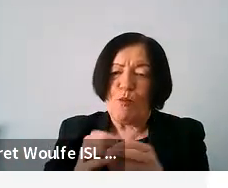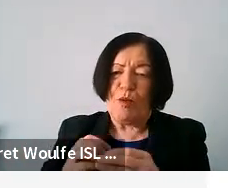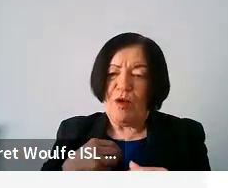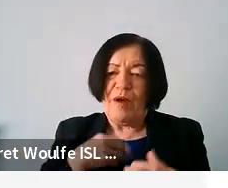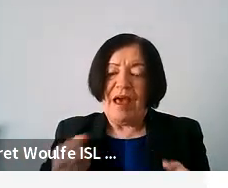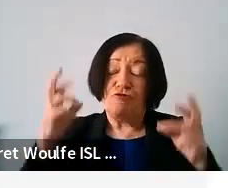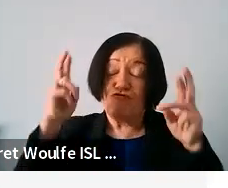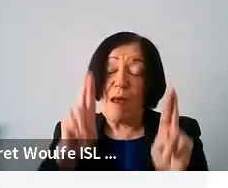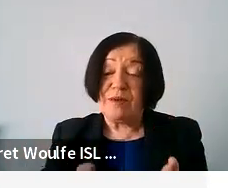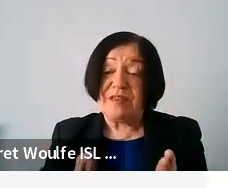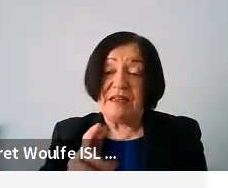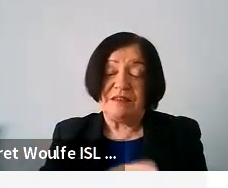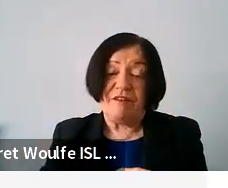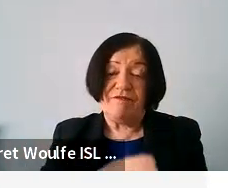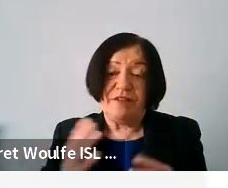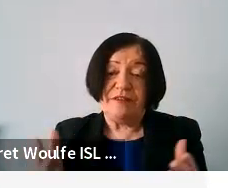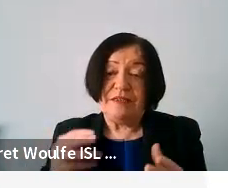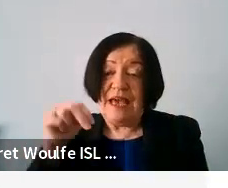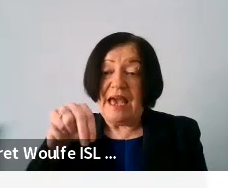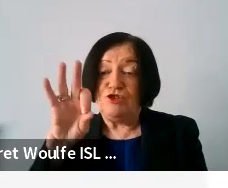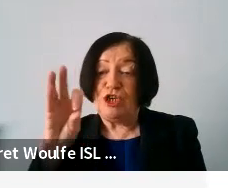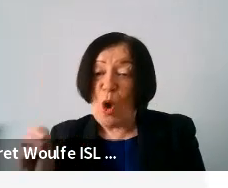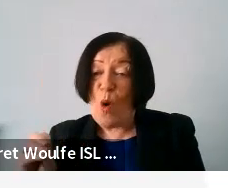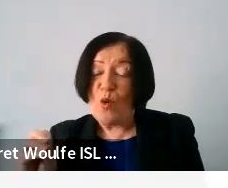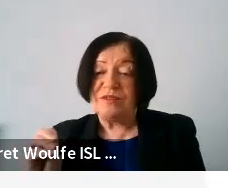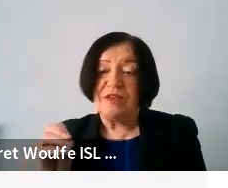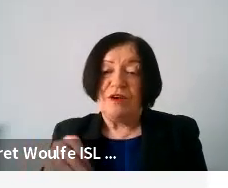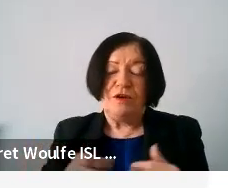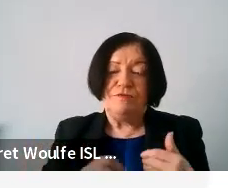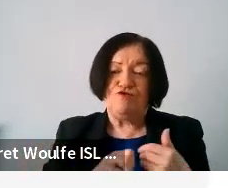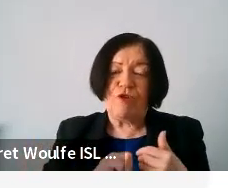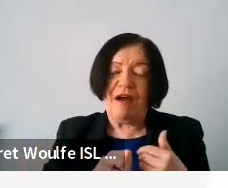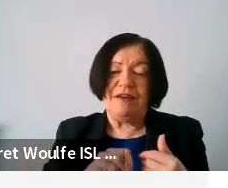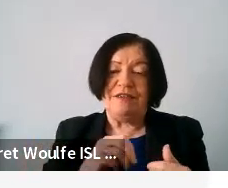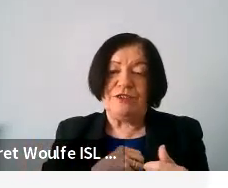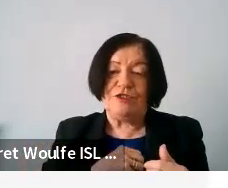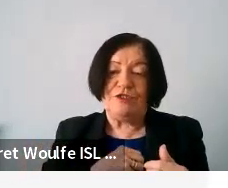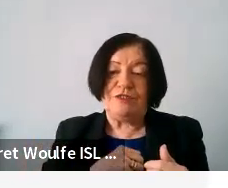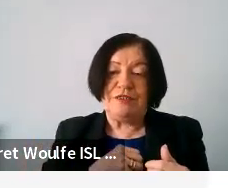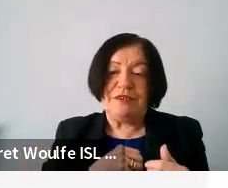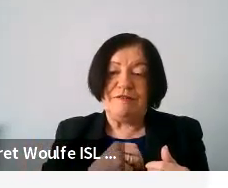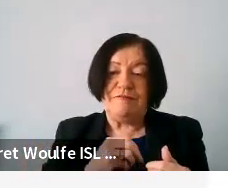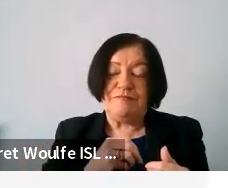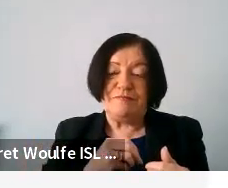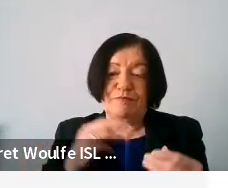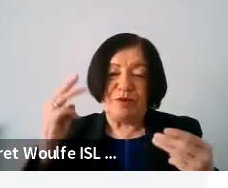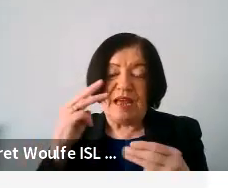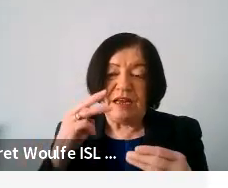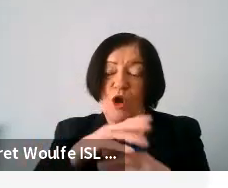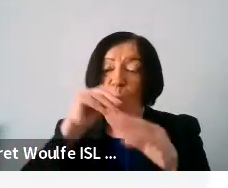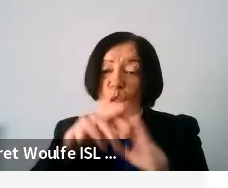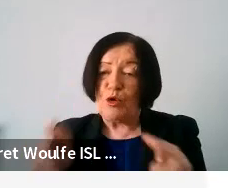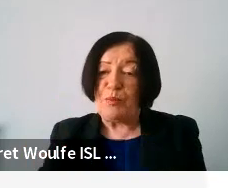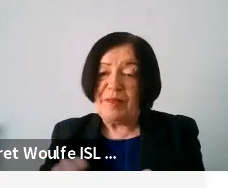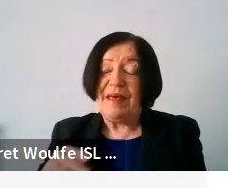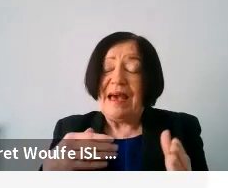had representatives of NGOs that were trying to protect seniors and and